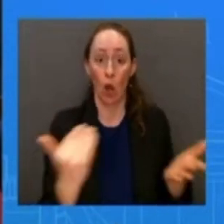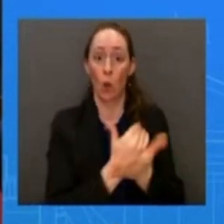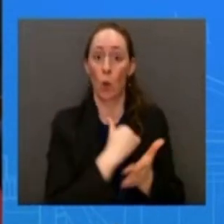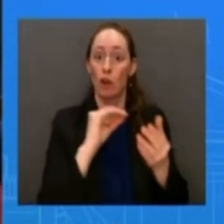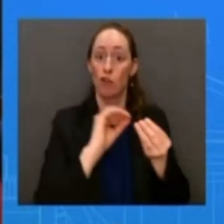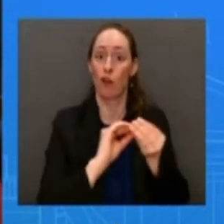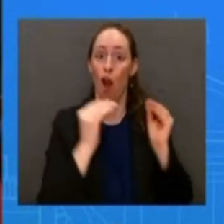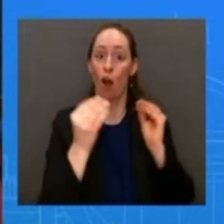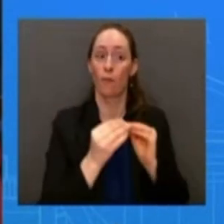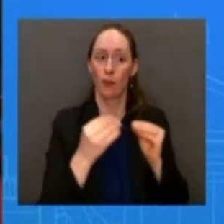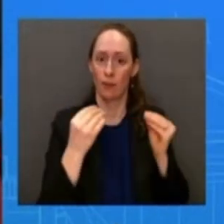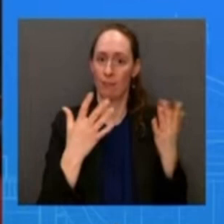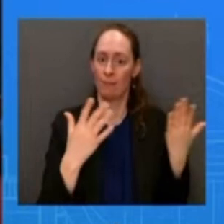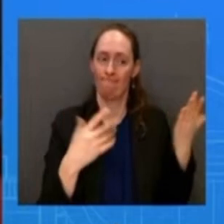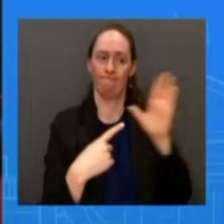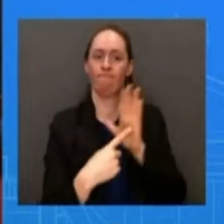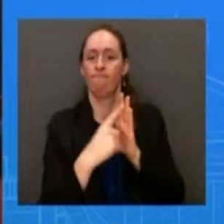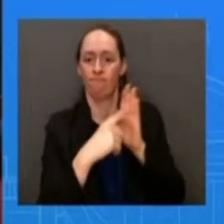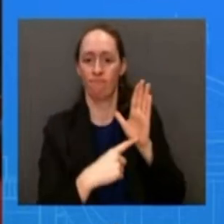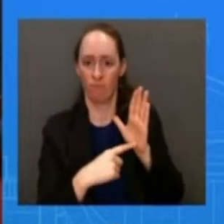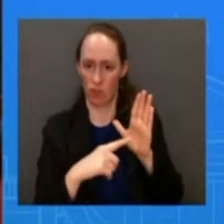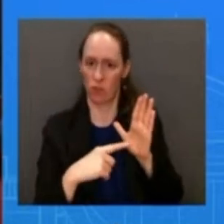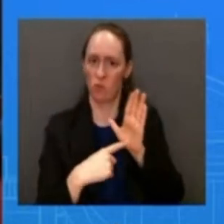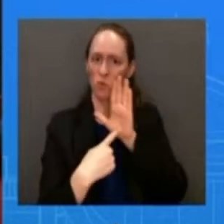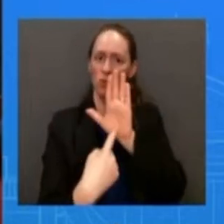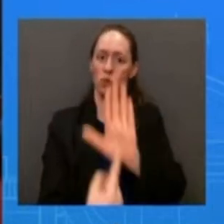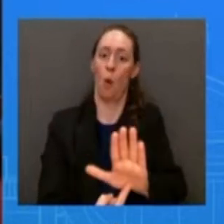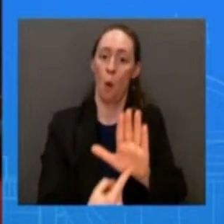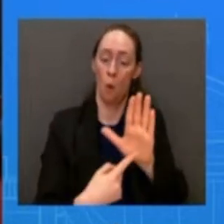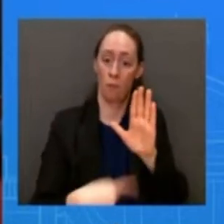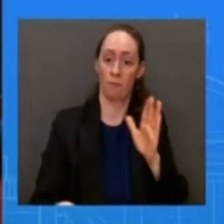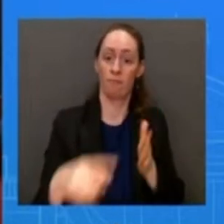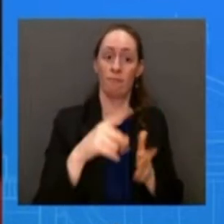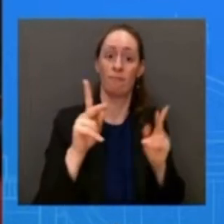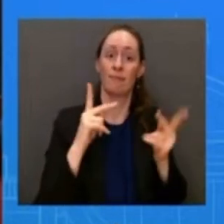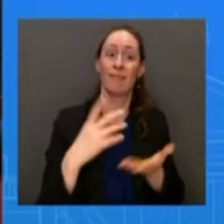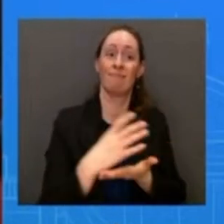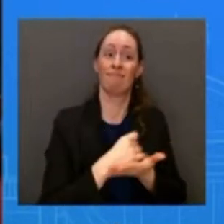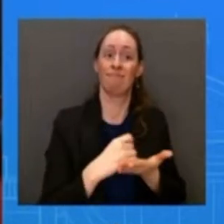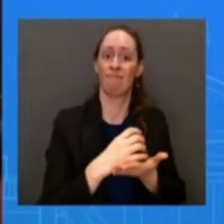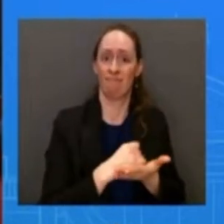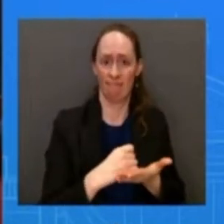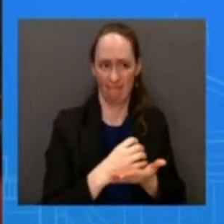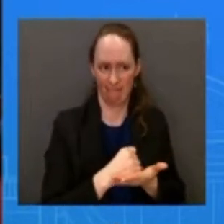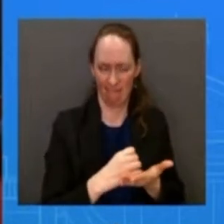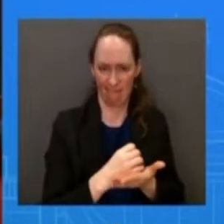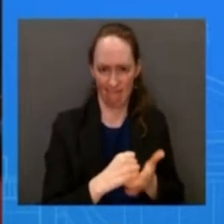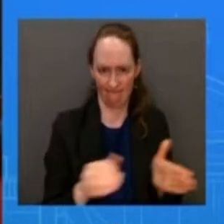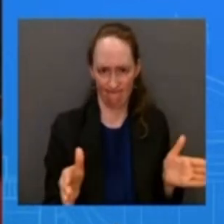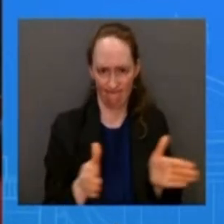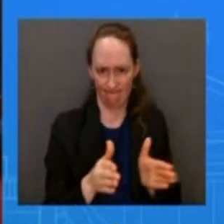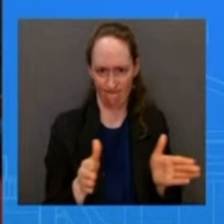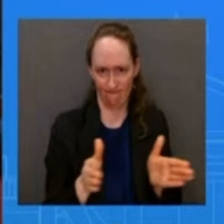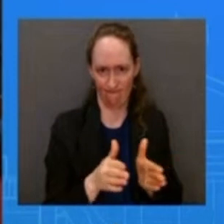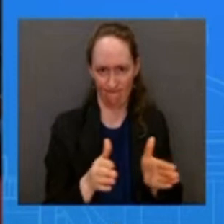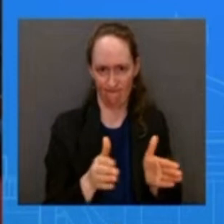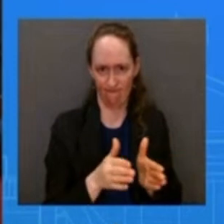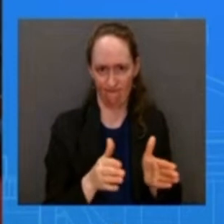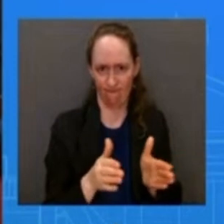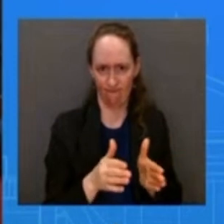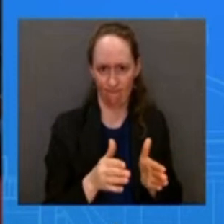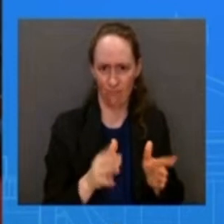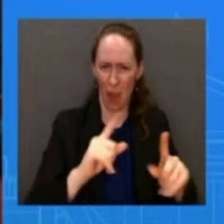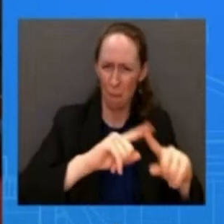decline in real wages administration officials have said growing real wages is an important marker for the